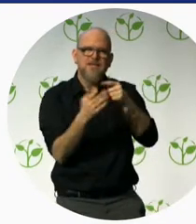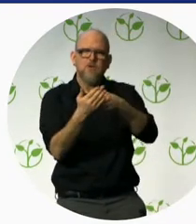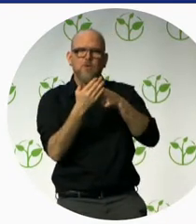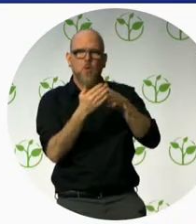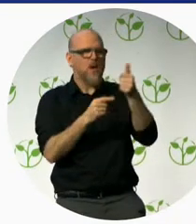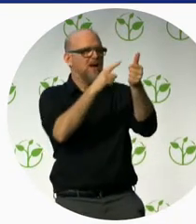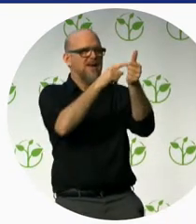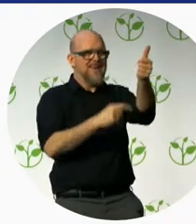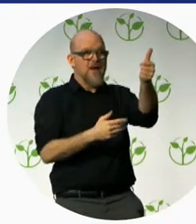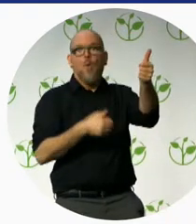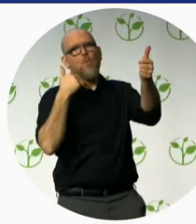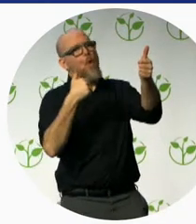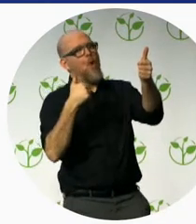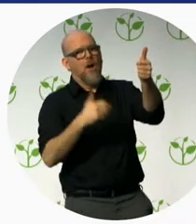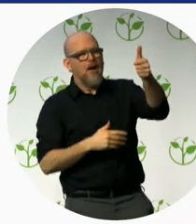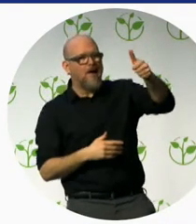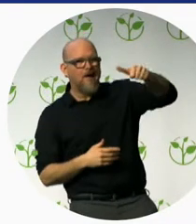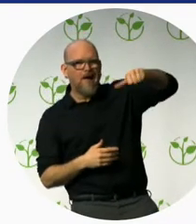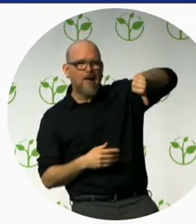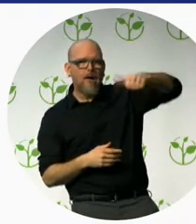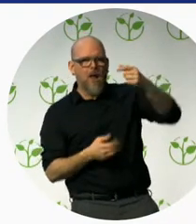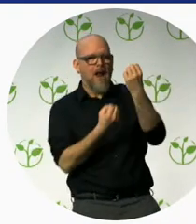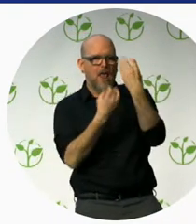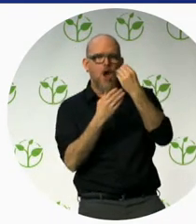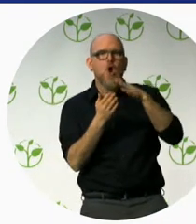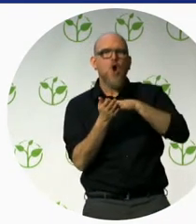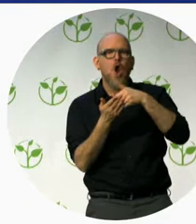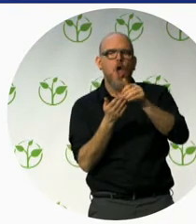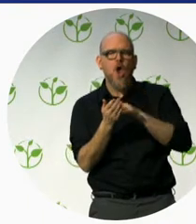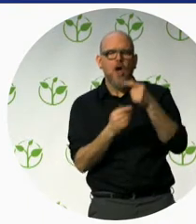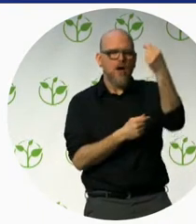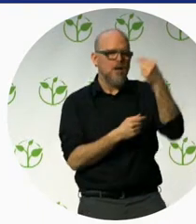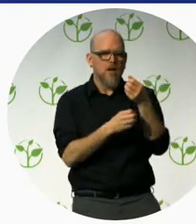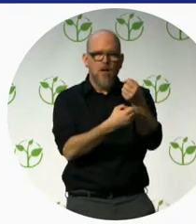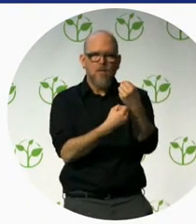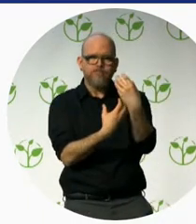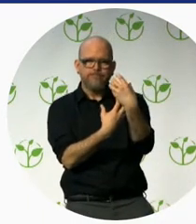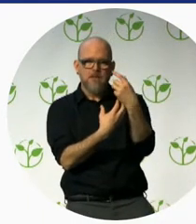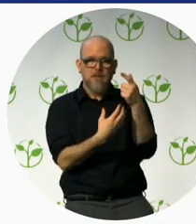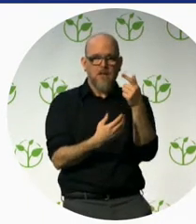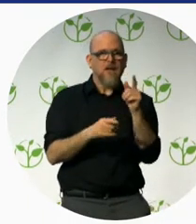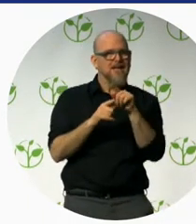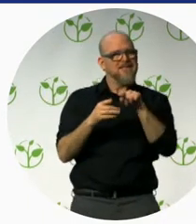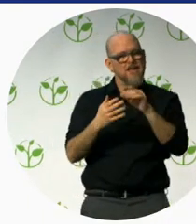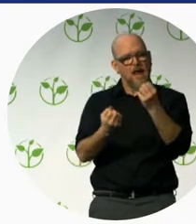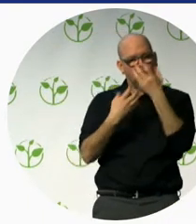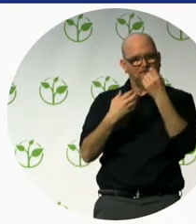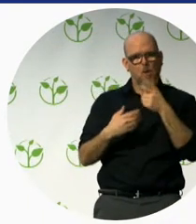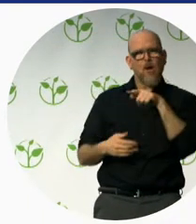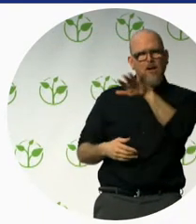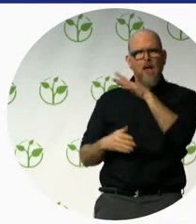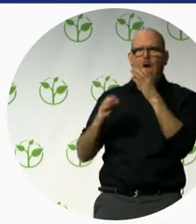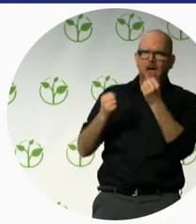up, down, the colors. The pictures next to it. And some basic information there. Good to know is that we already